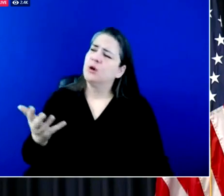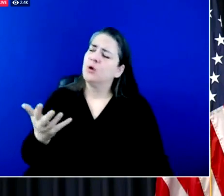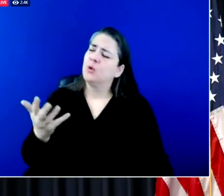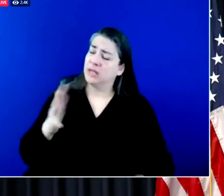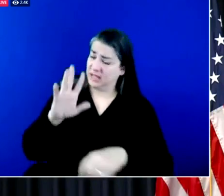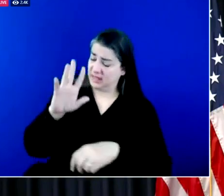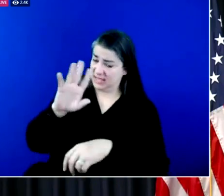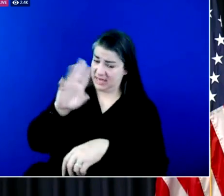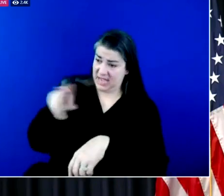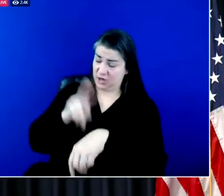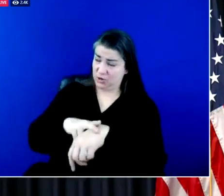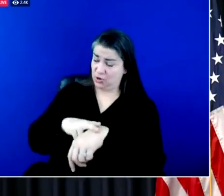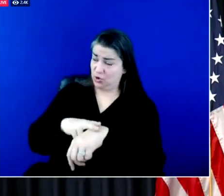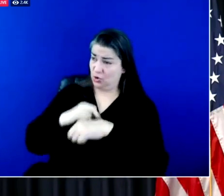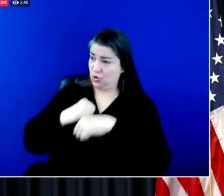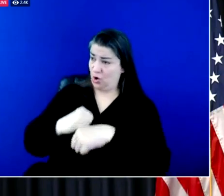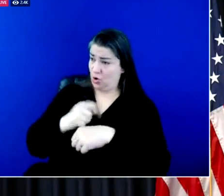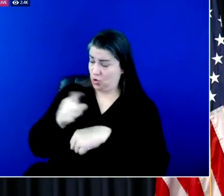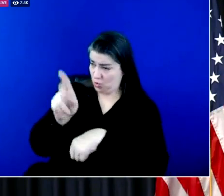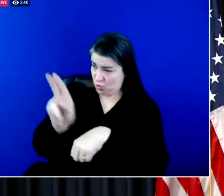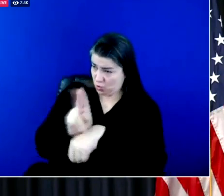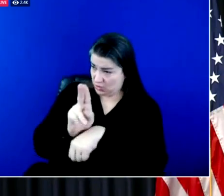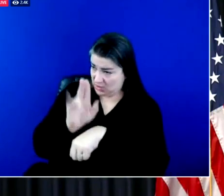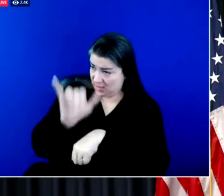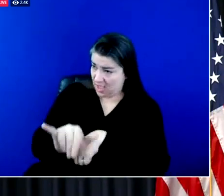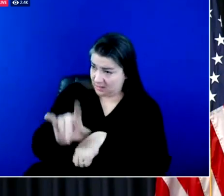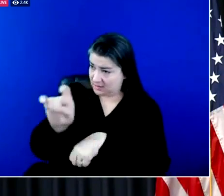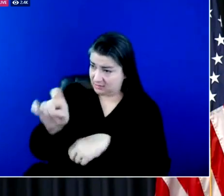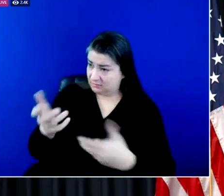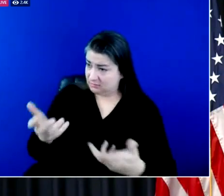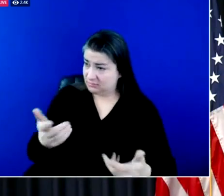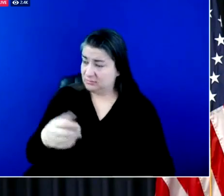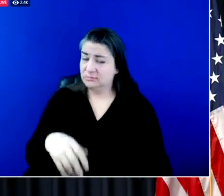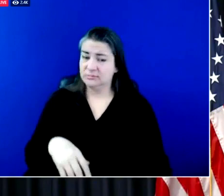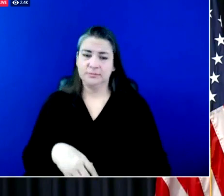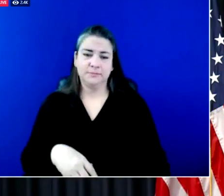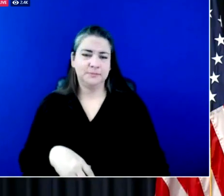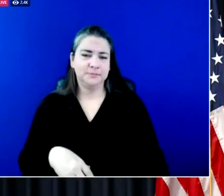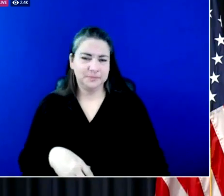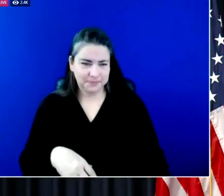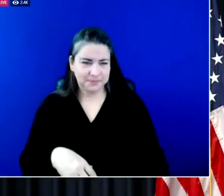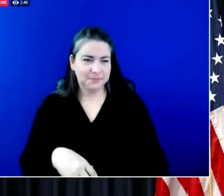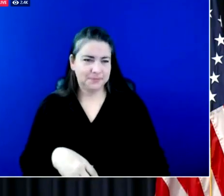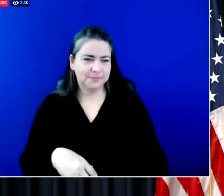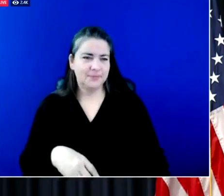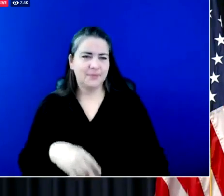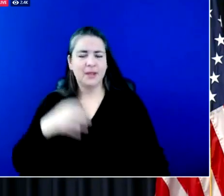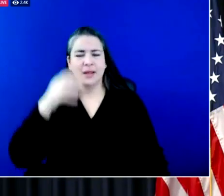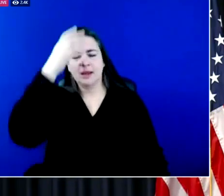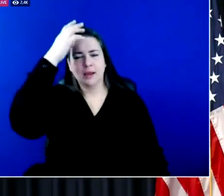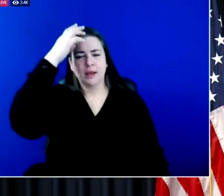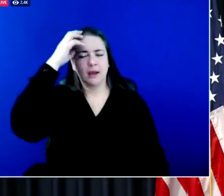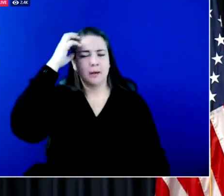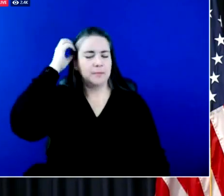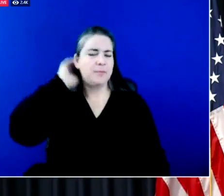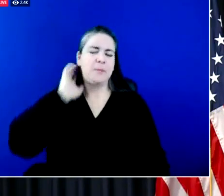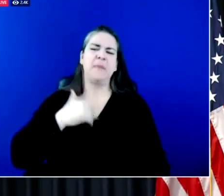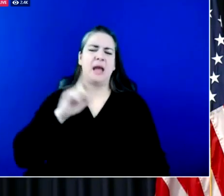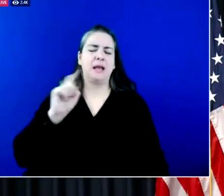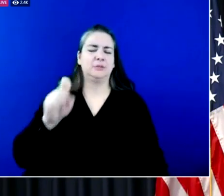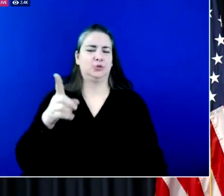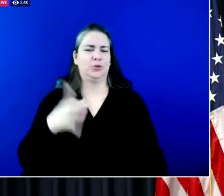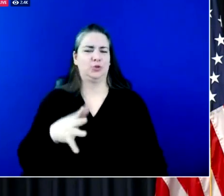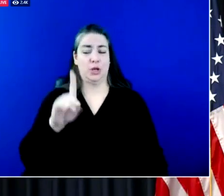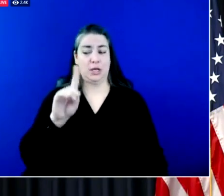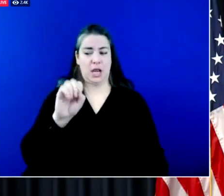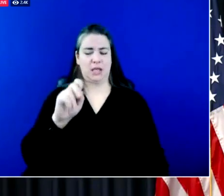being utilized amid all of this thank you so much again i want to go over to director dosett i don't believe we've had